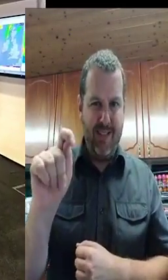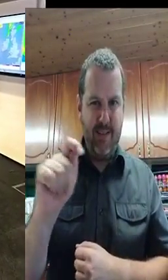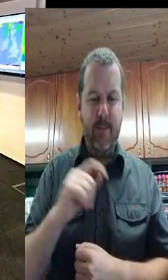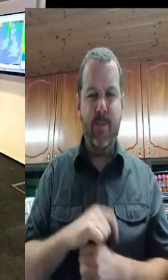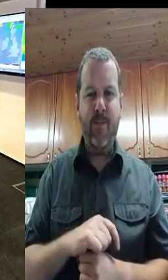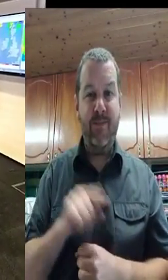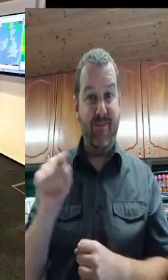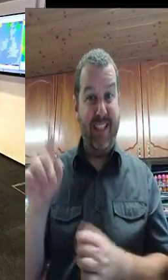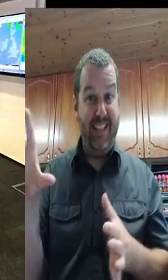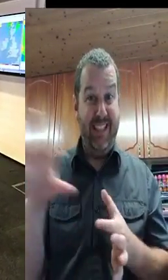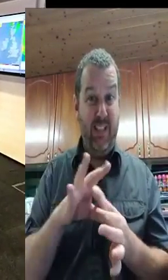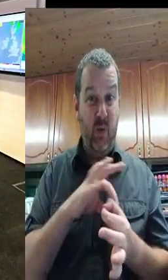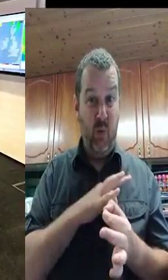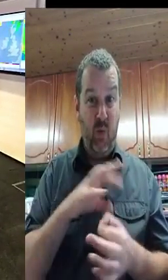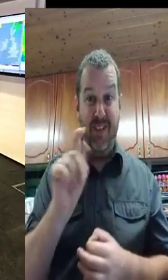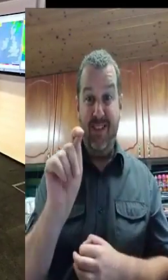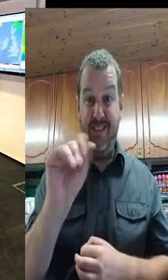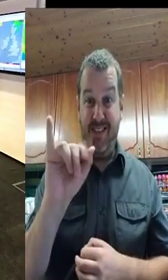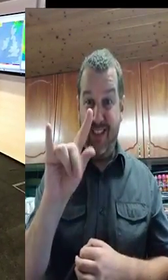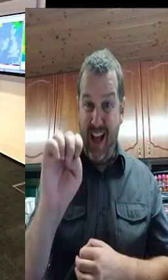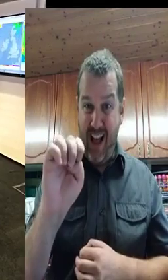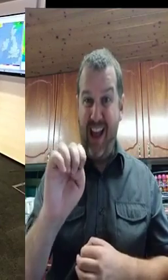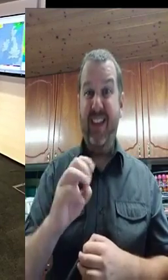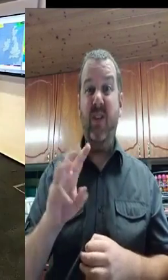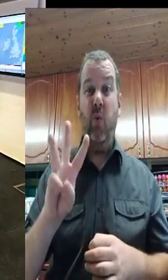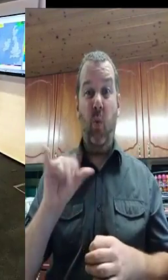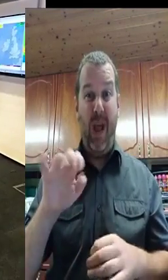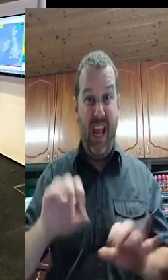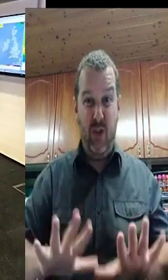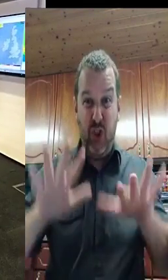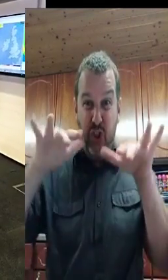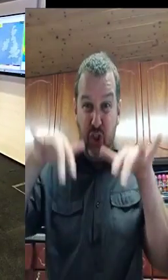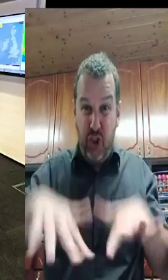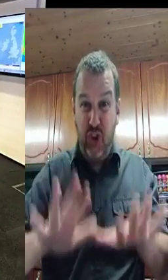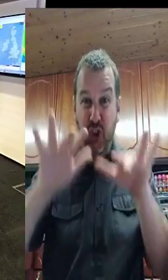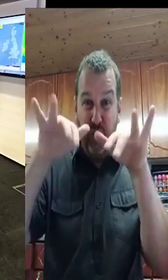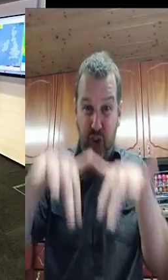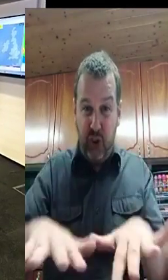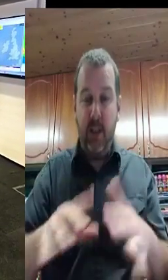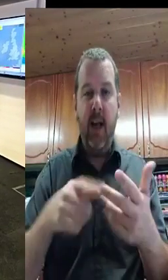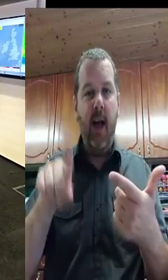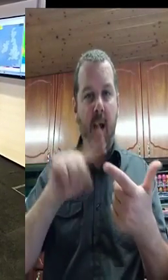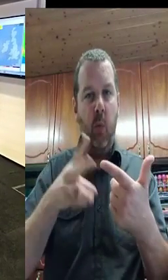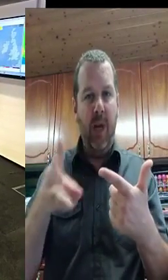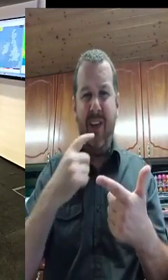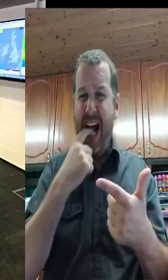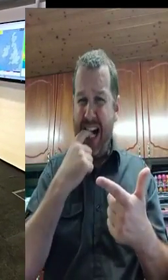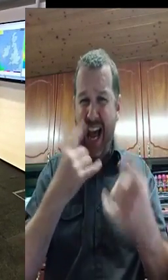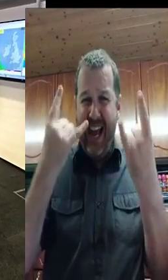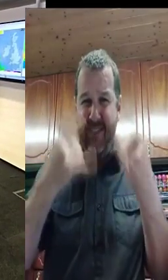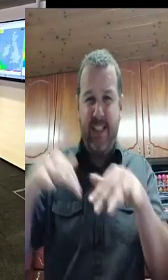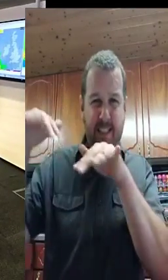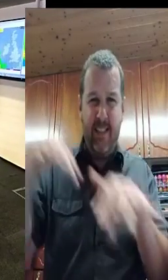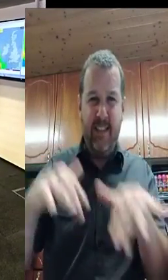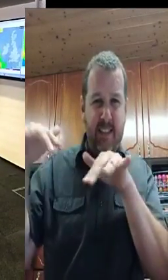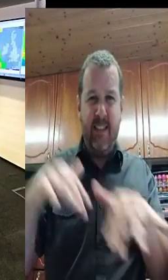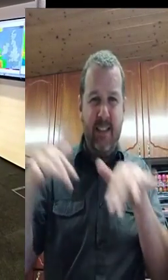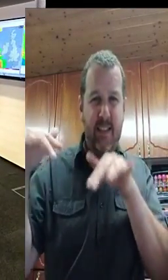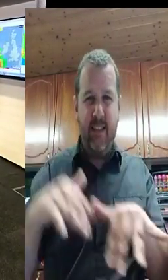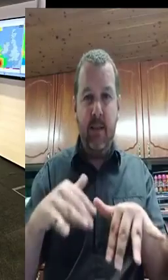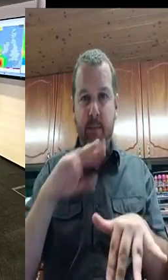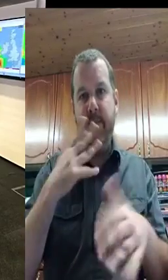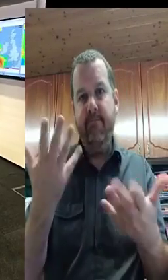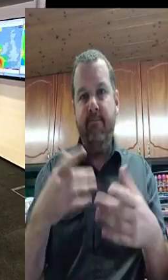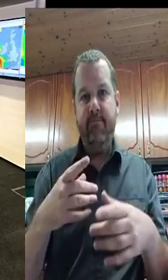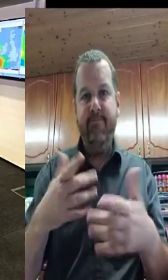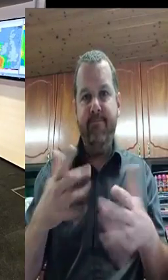mostly coinciding with high water in the afternoon tomorrow. Severe surge levels above